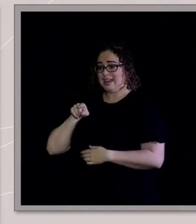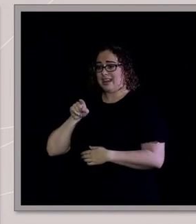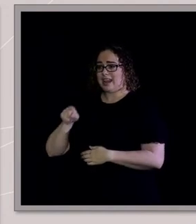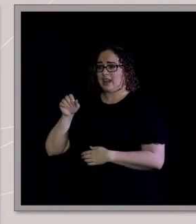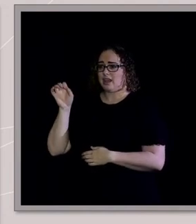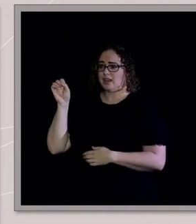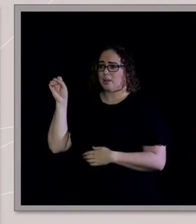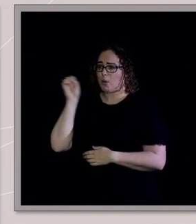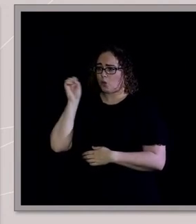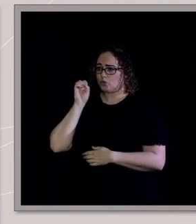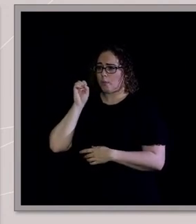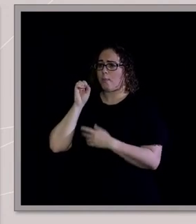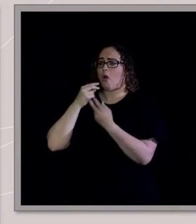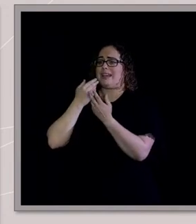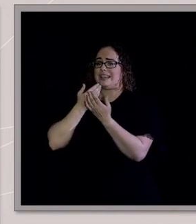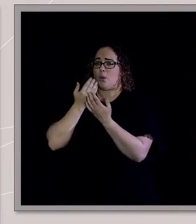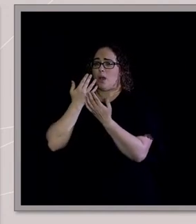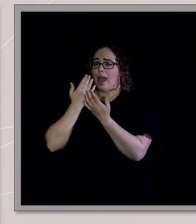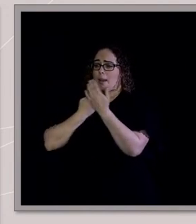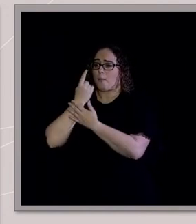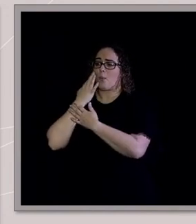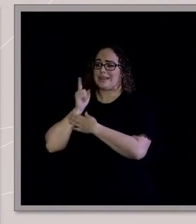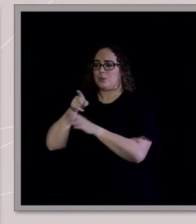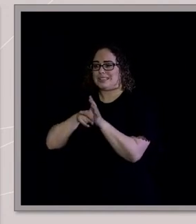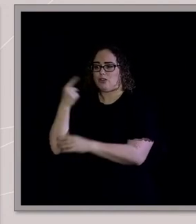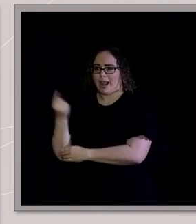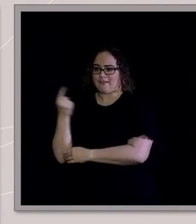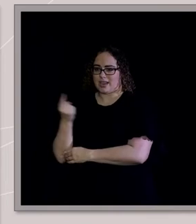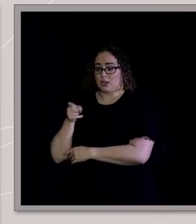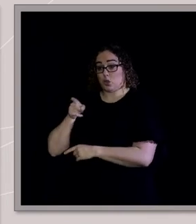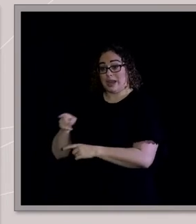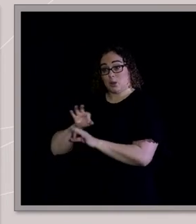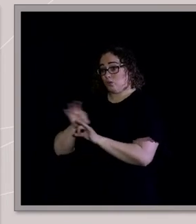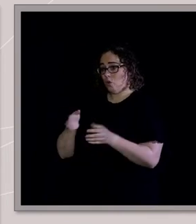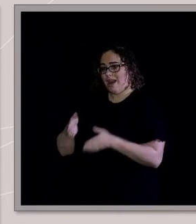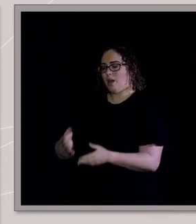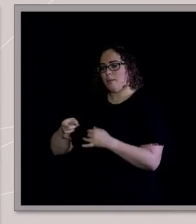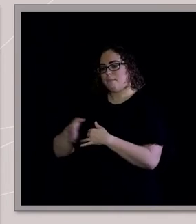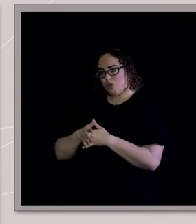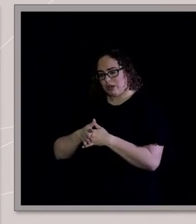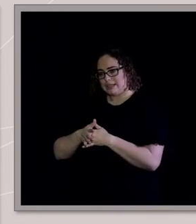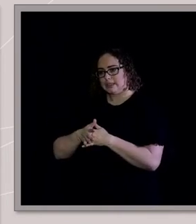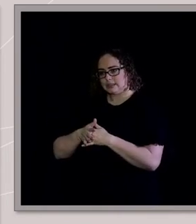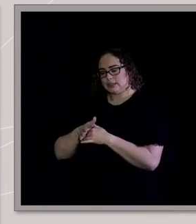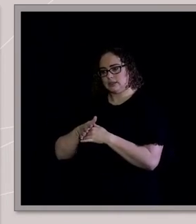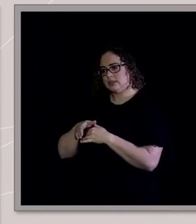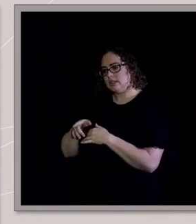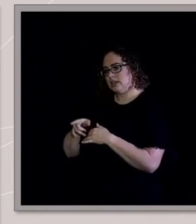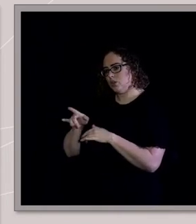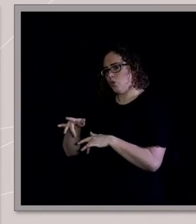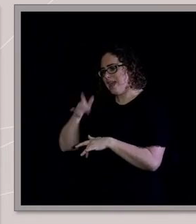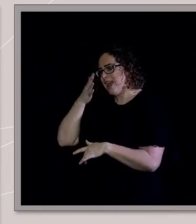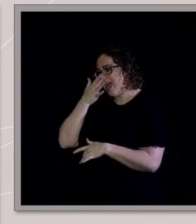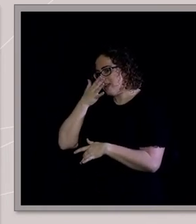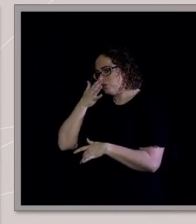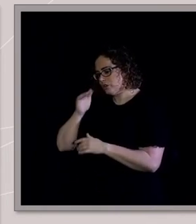11. And, um, because they weren't of the age to marry and sort of reenter the church, um, he was